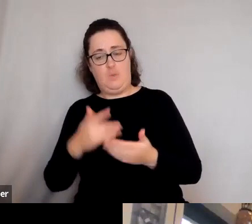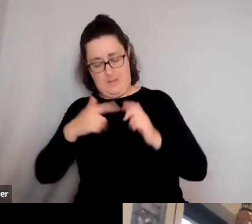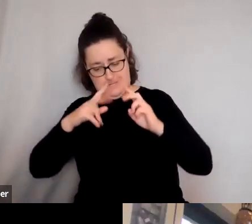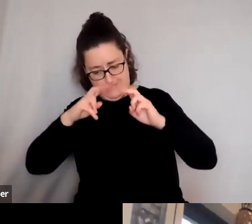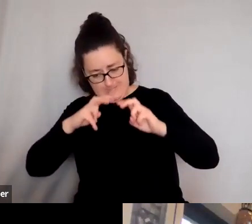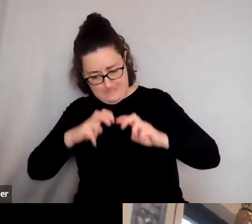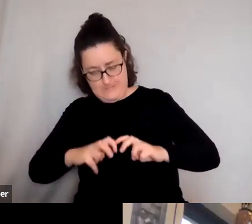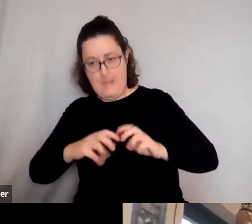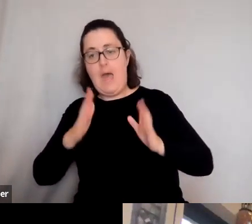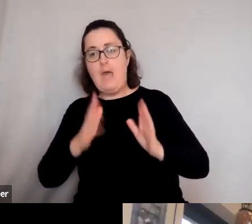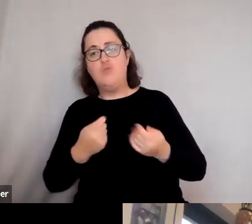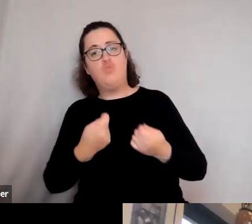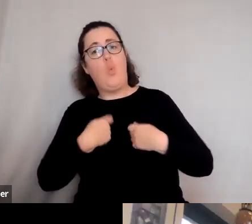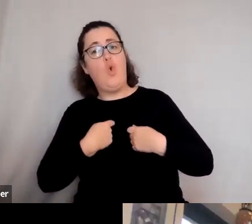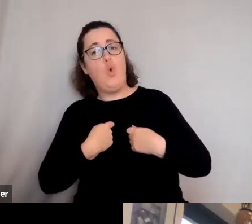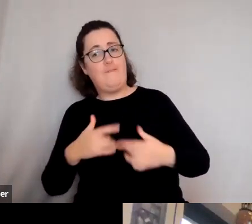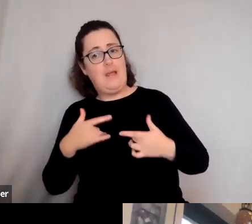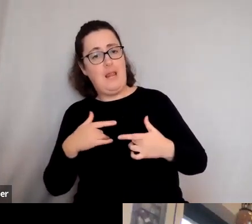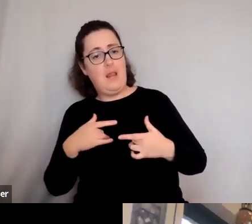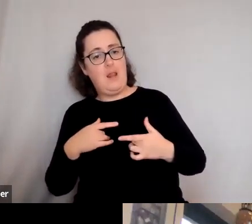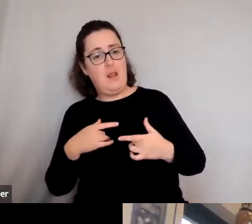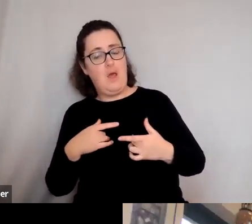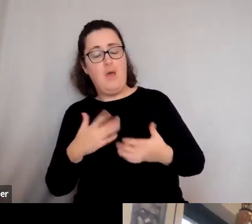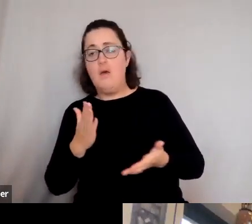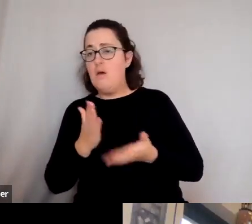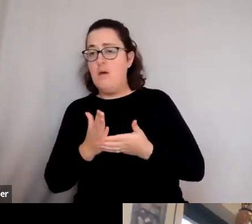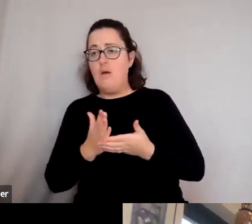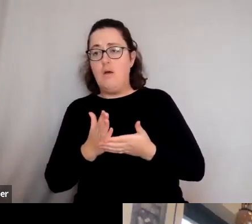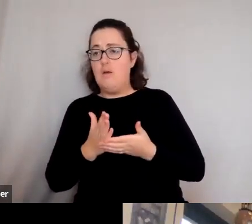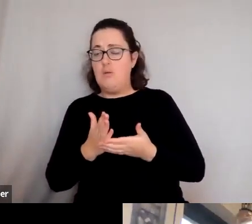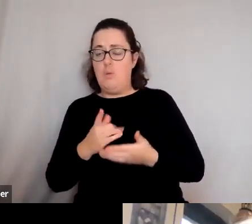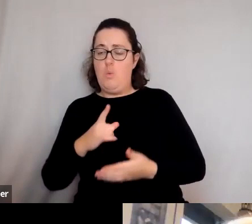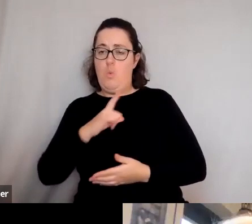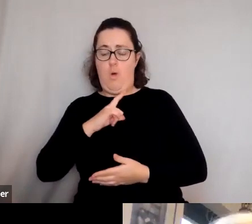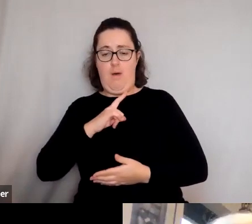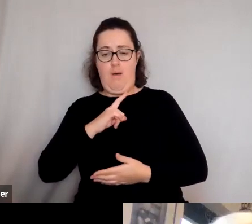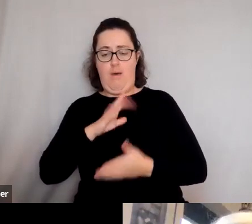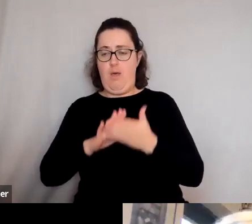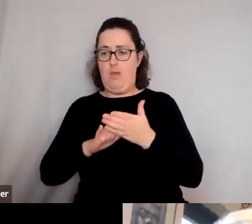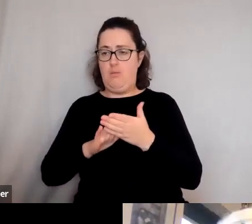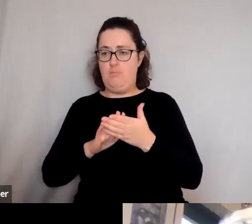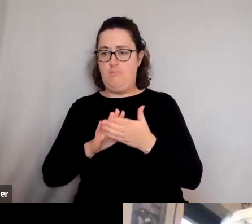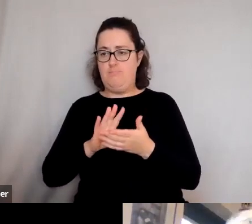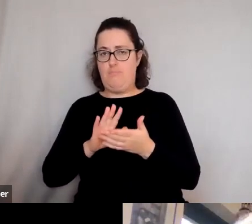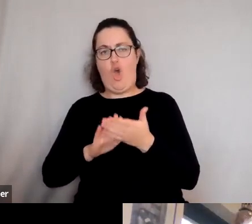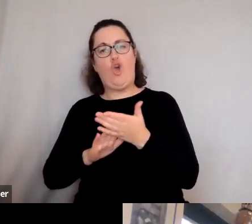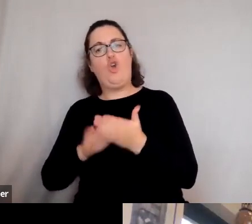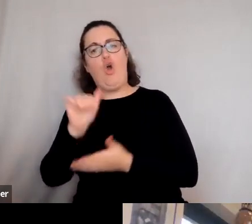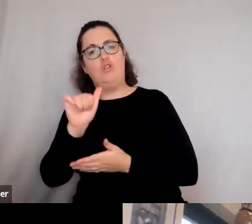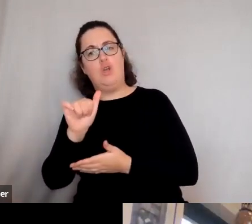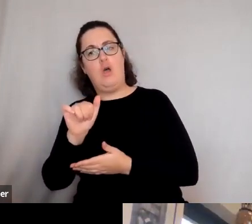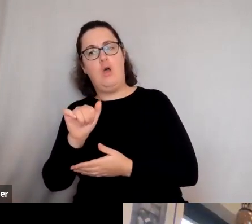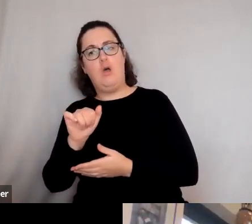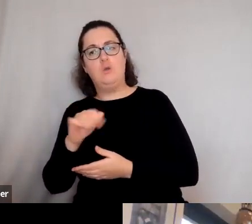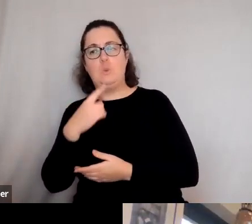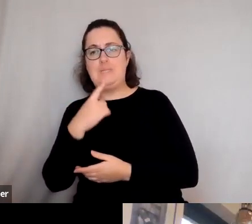realistic, you've got to say, and that's totally embedded in a culture where, you know, to say that women have it